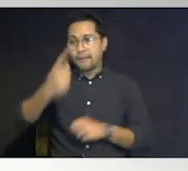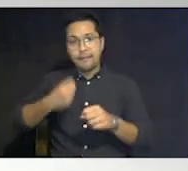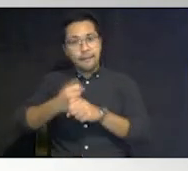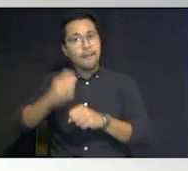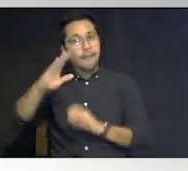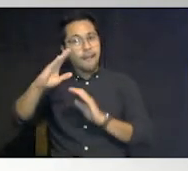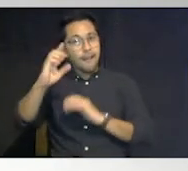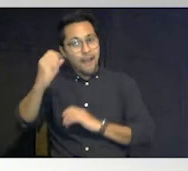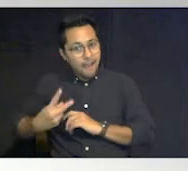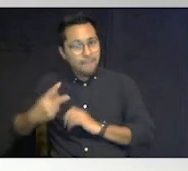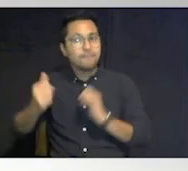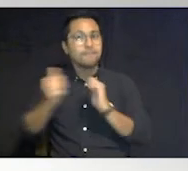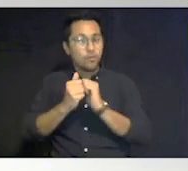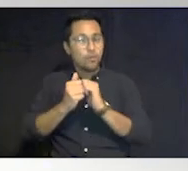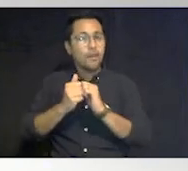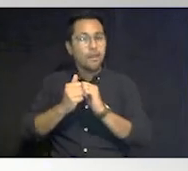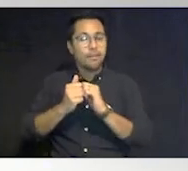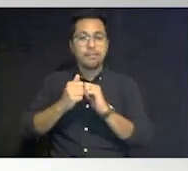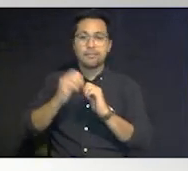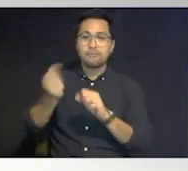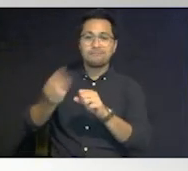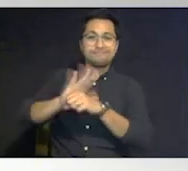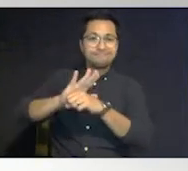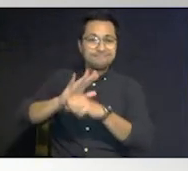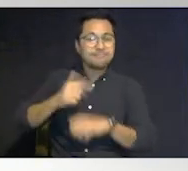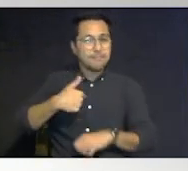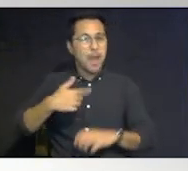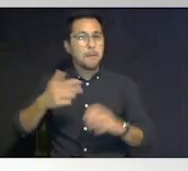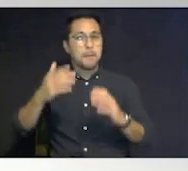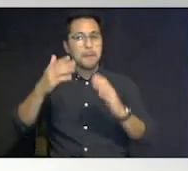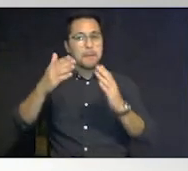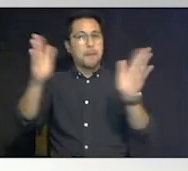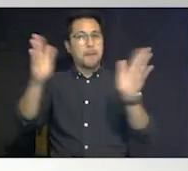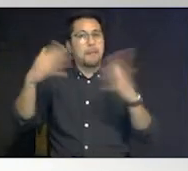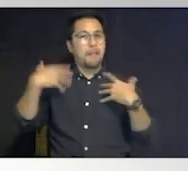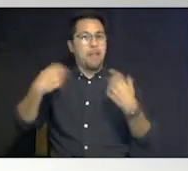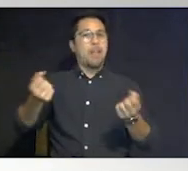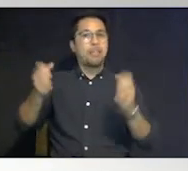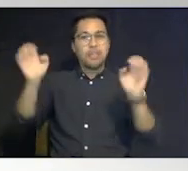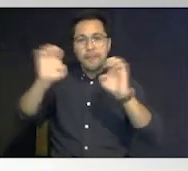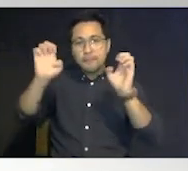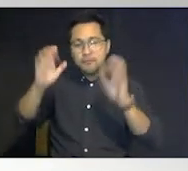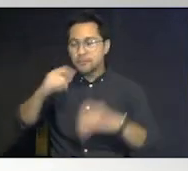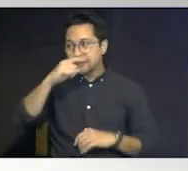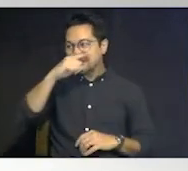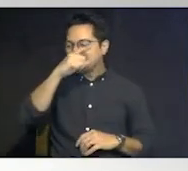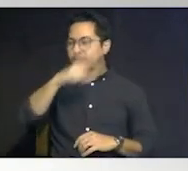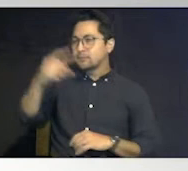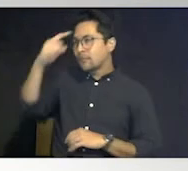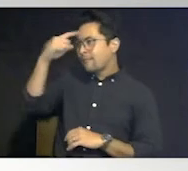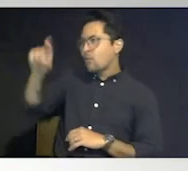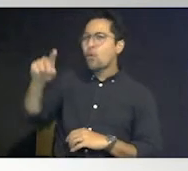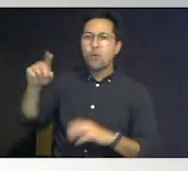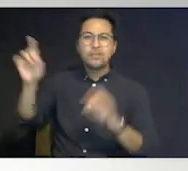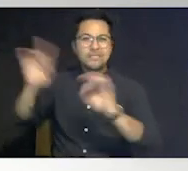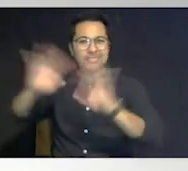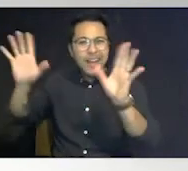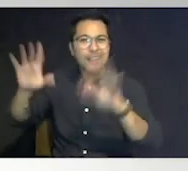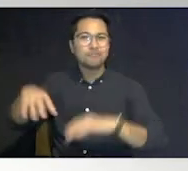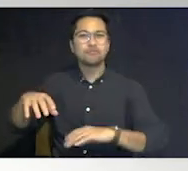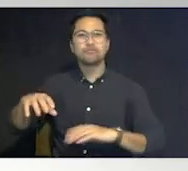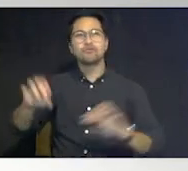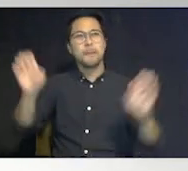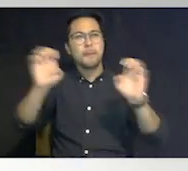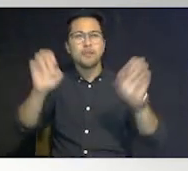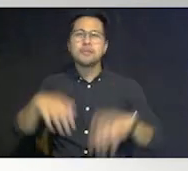-19 as a public health emergency and you know when we think about disasters and emergencies that would befall us who would have thought